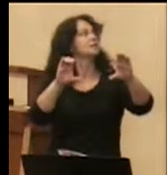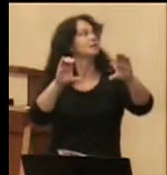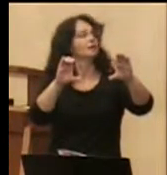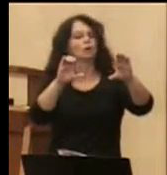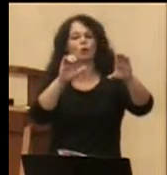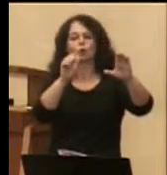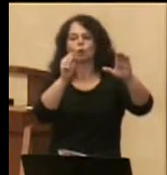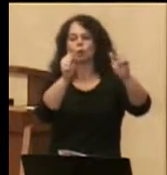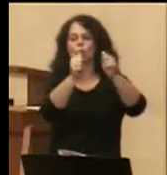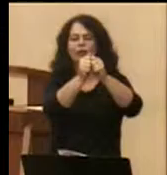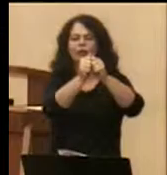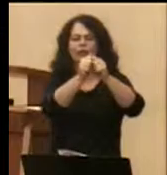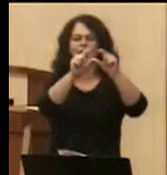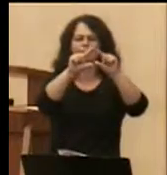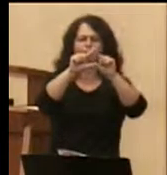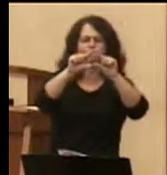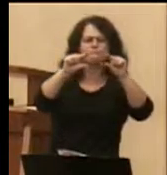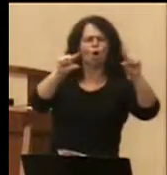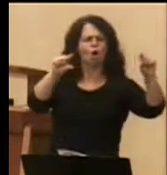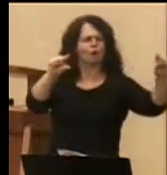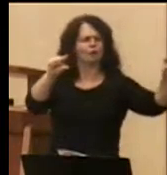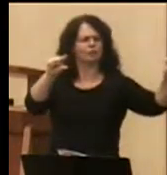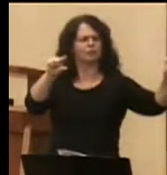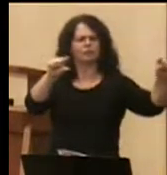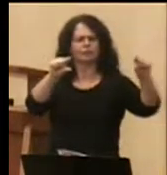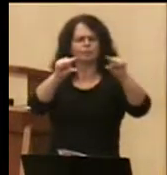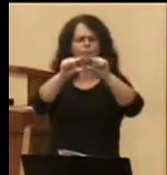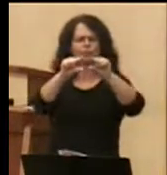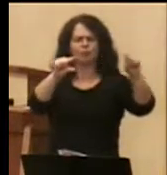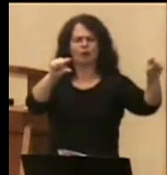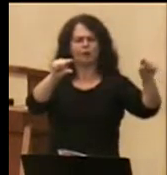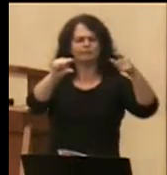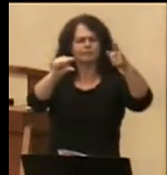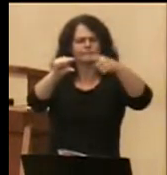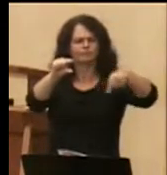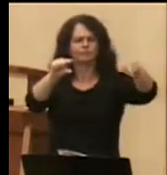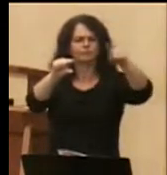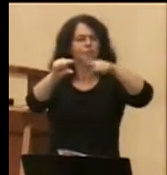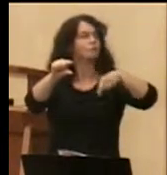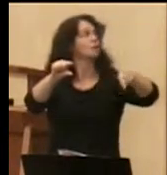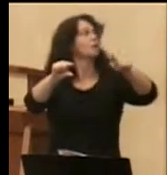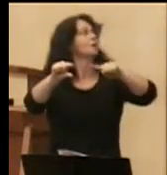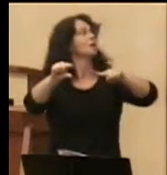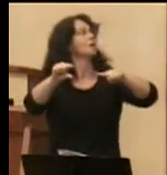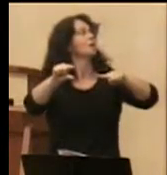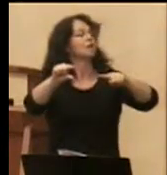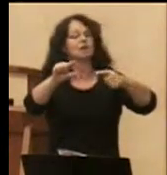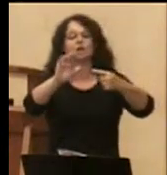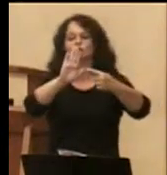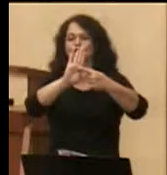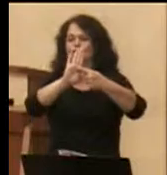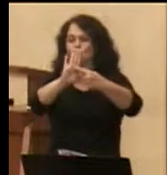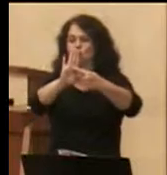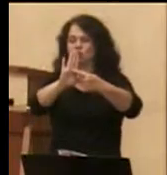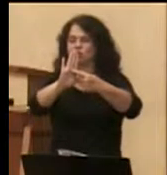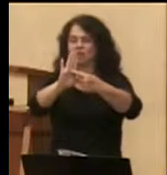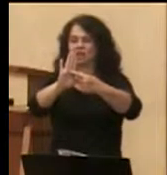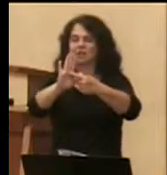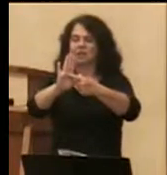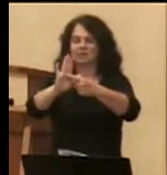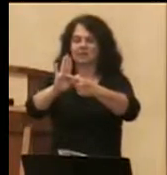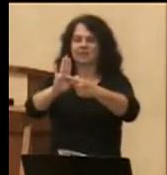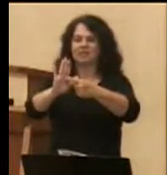through the middle of the glass. It actually is the initials of Jesus in Greek. There's an I.